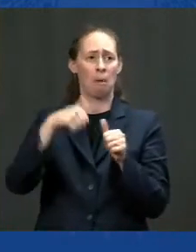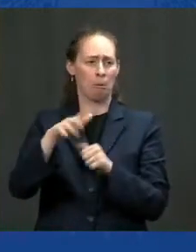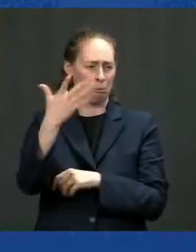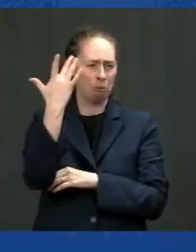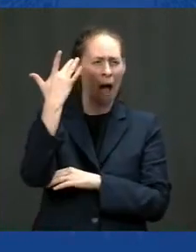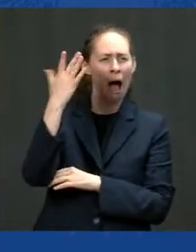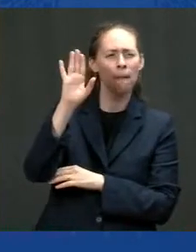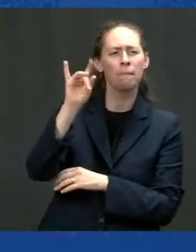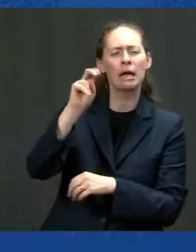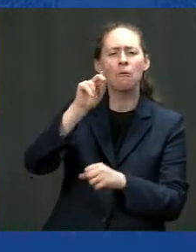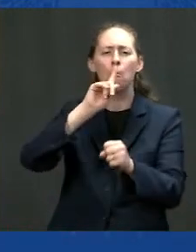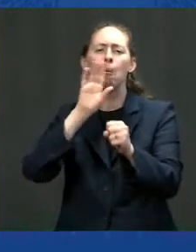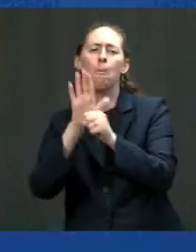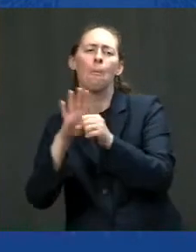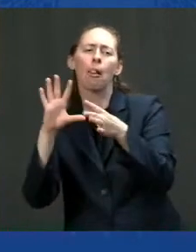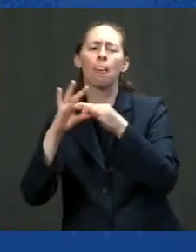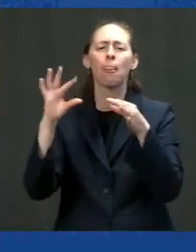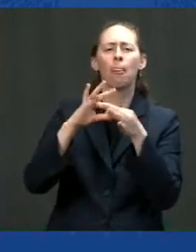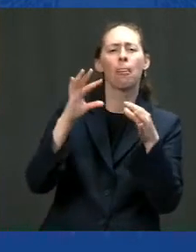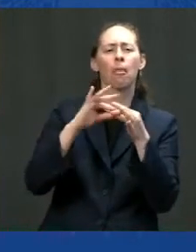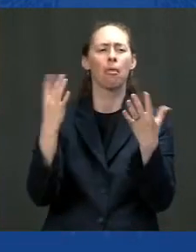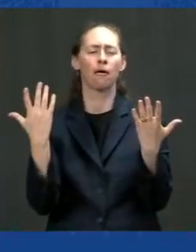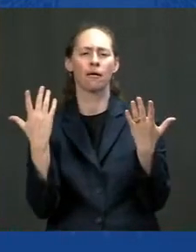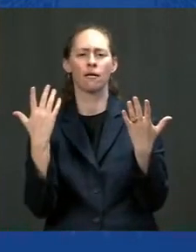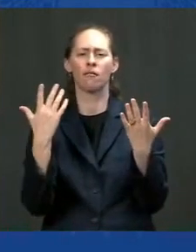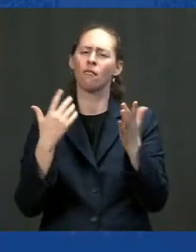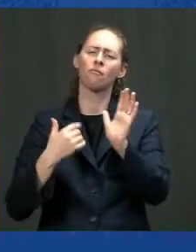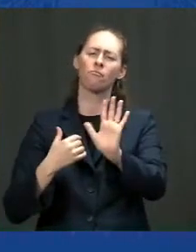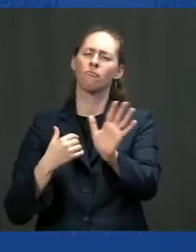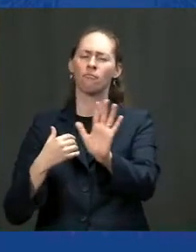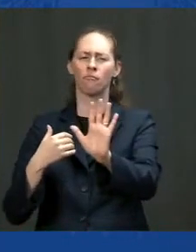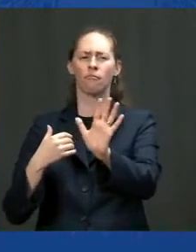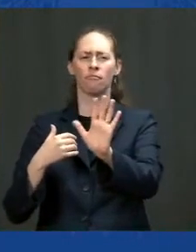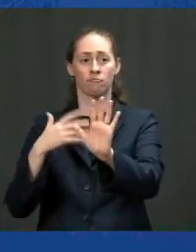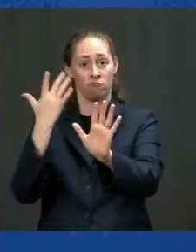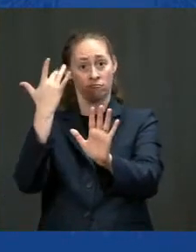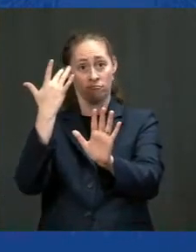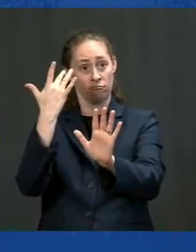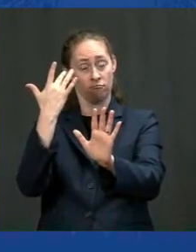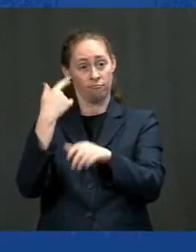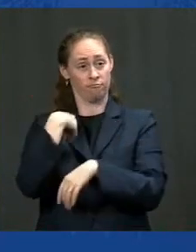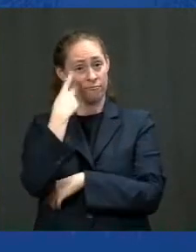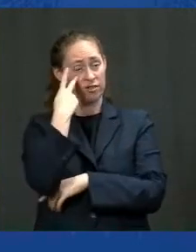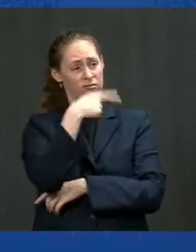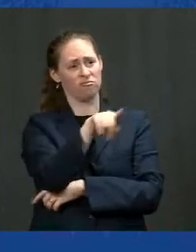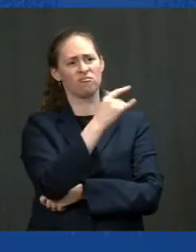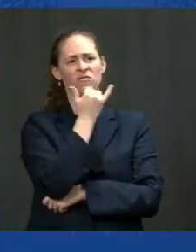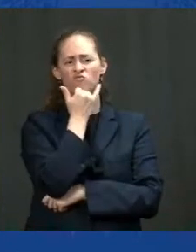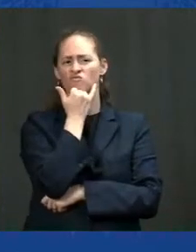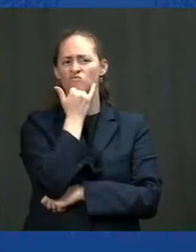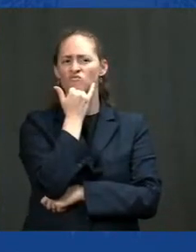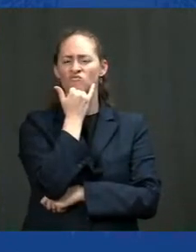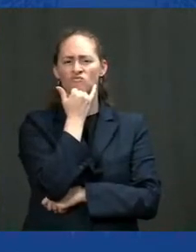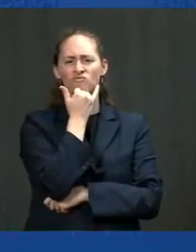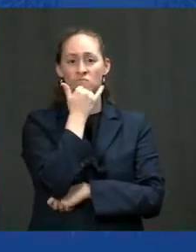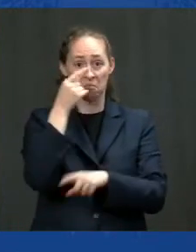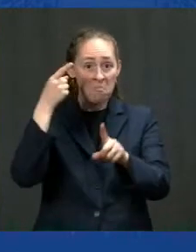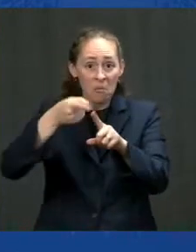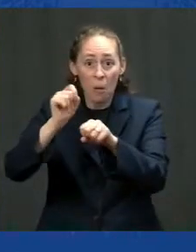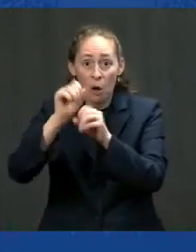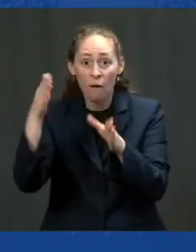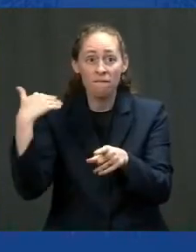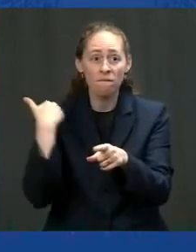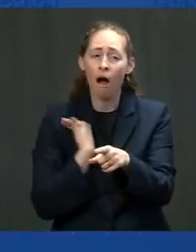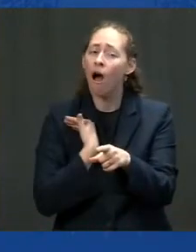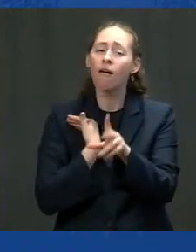the automobile industry? Well, because the fundamental mistakes that were made weren't made by the workers. They were made by management.